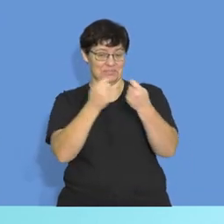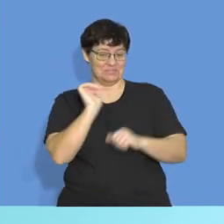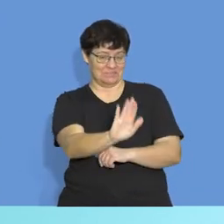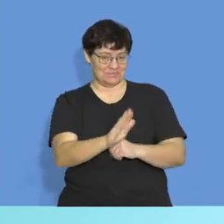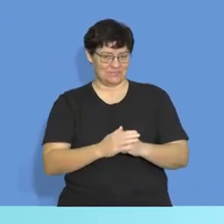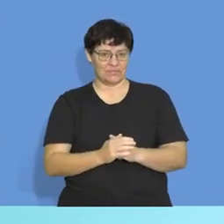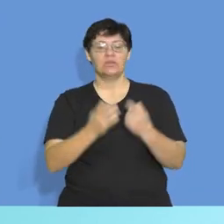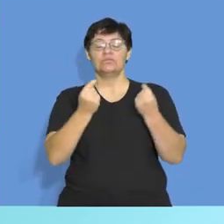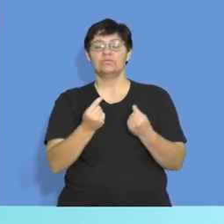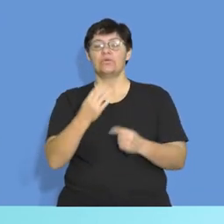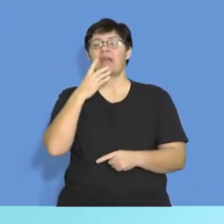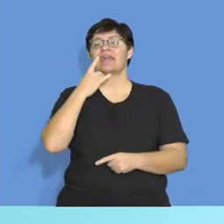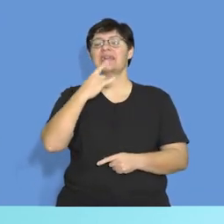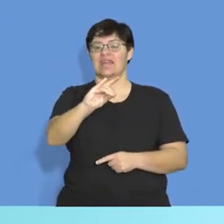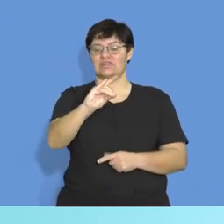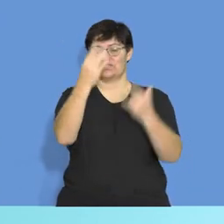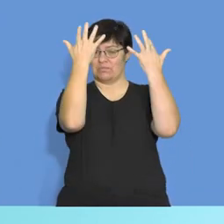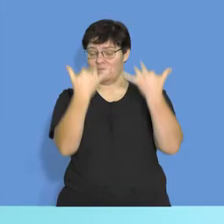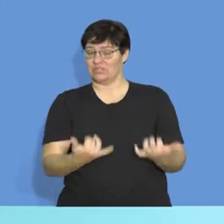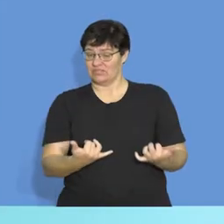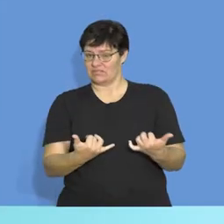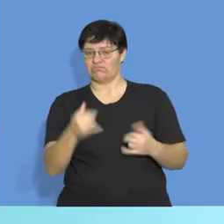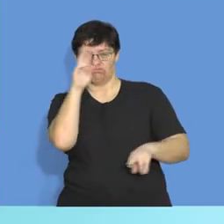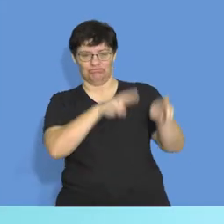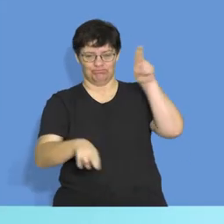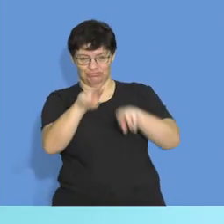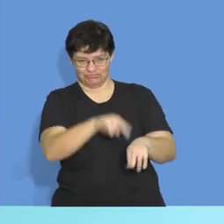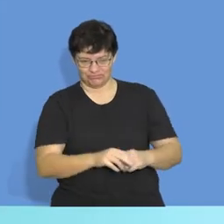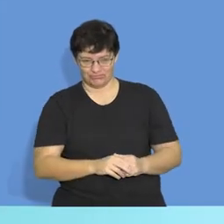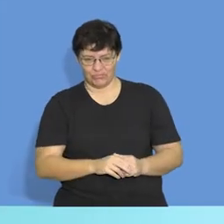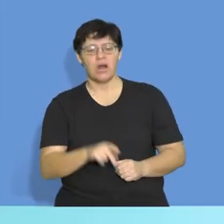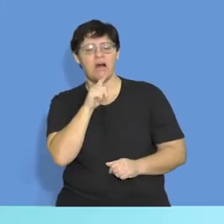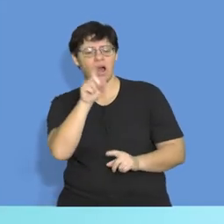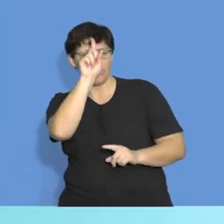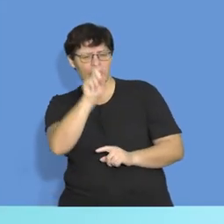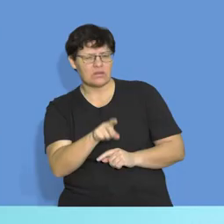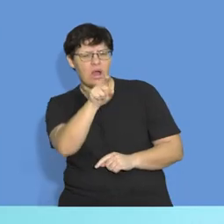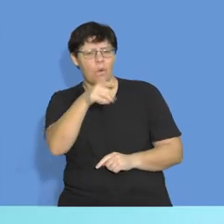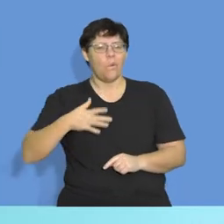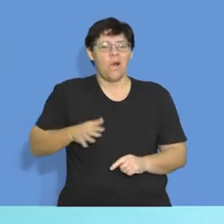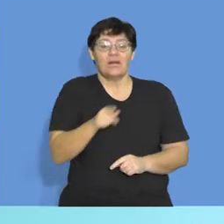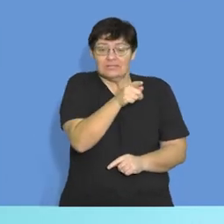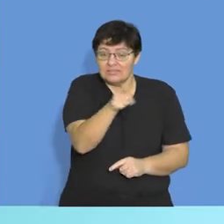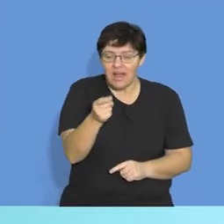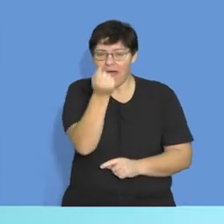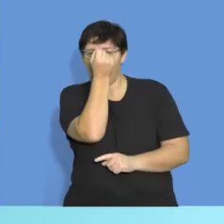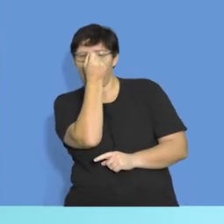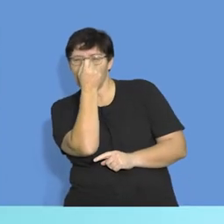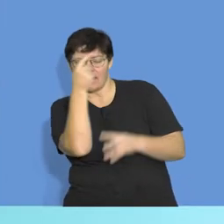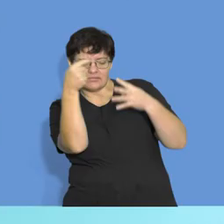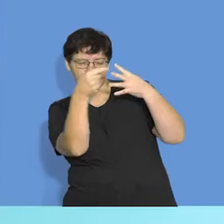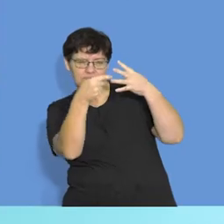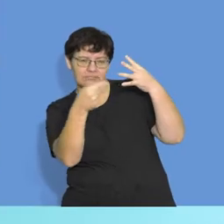we're doing a revision question to ensure that you fully understand and grasp all the questions around